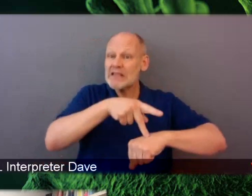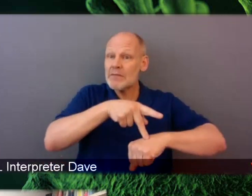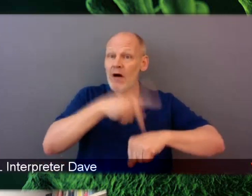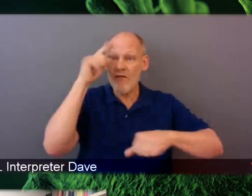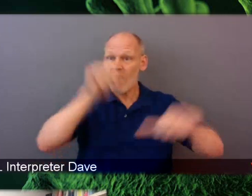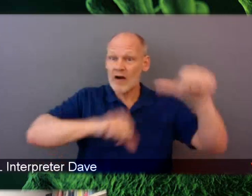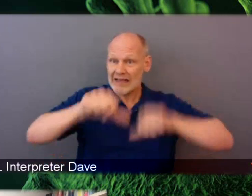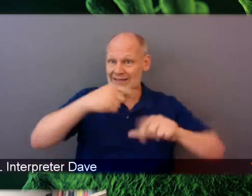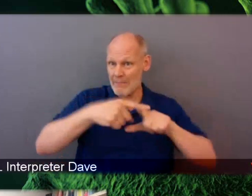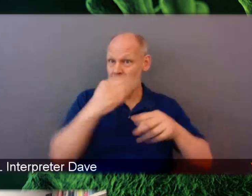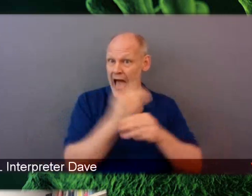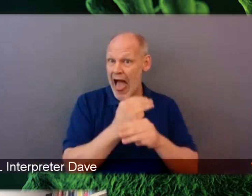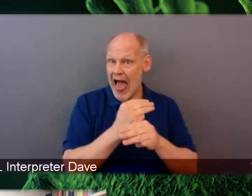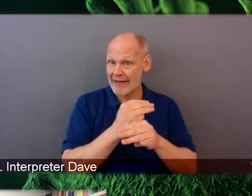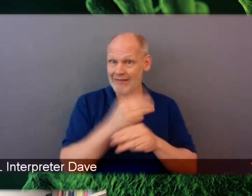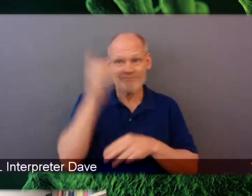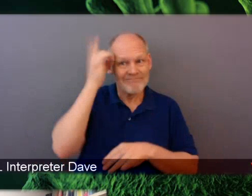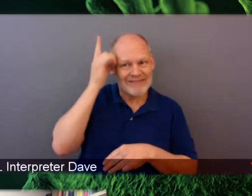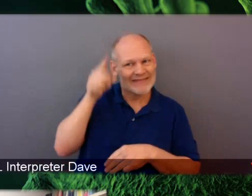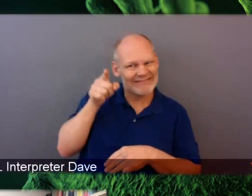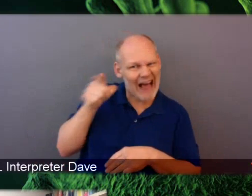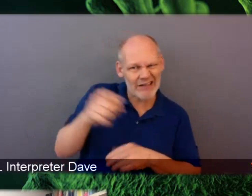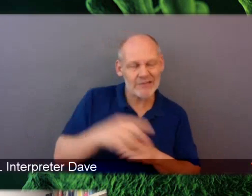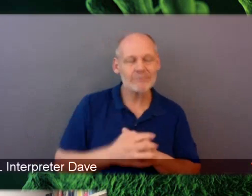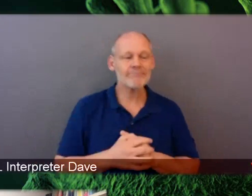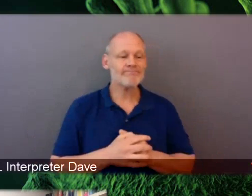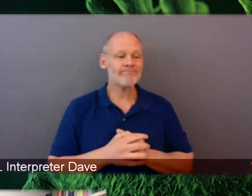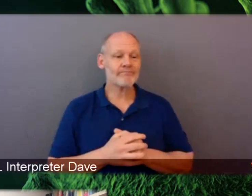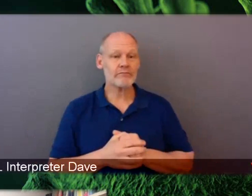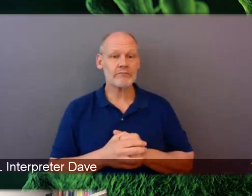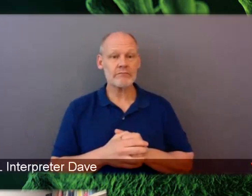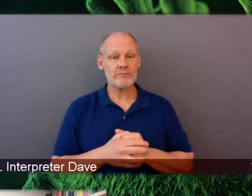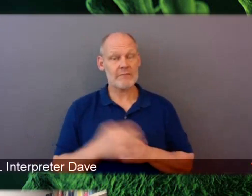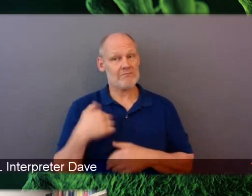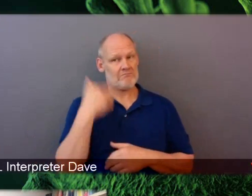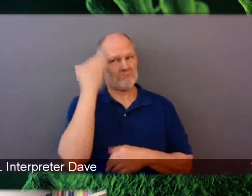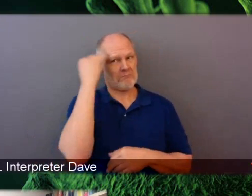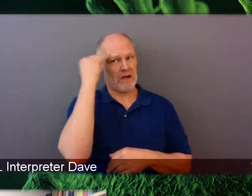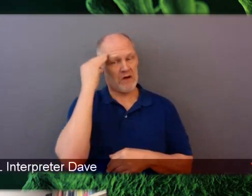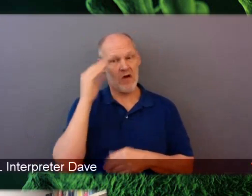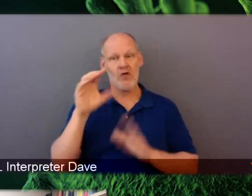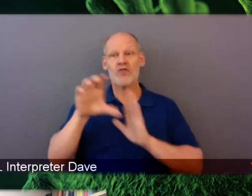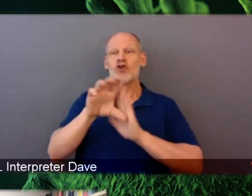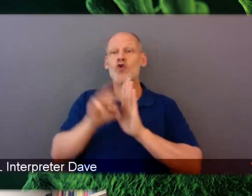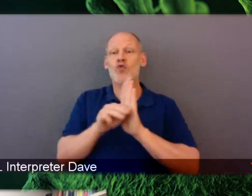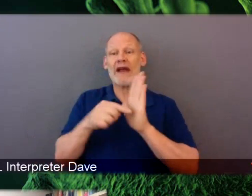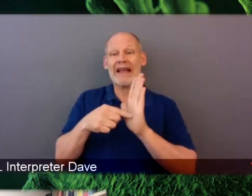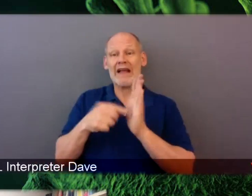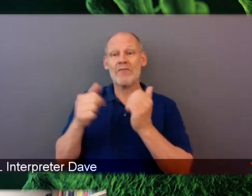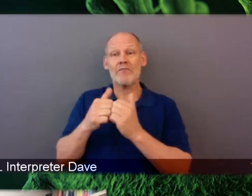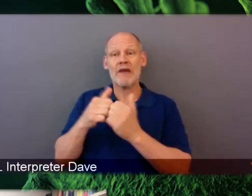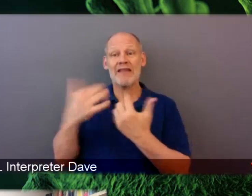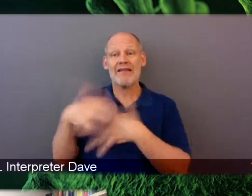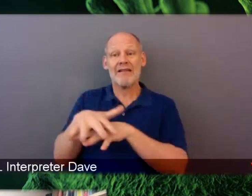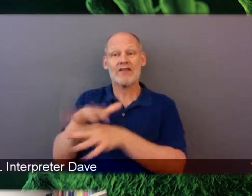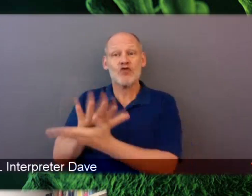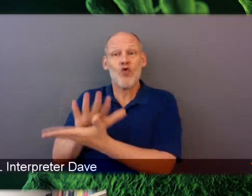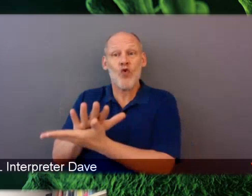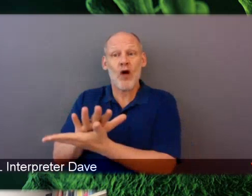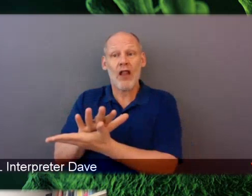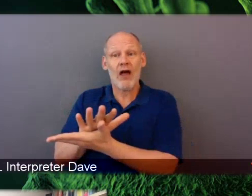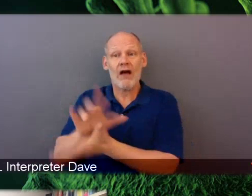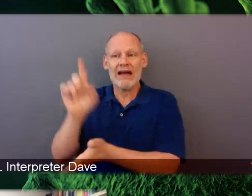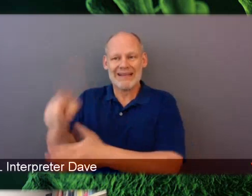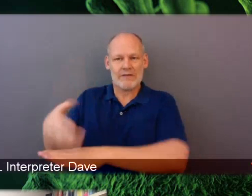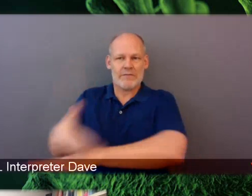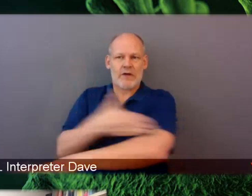in Dallas, and the importance of innovative curriculum development, particularly in sciences, is something that my daughter has